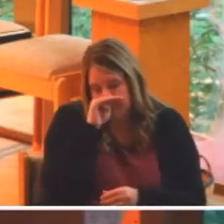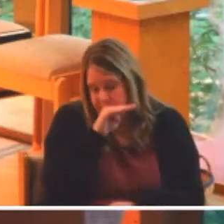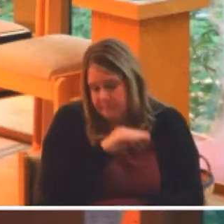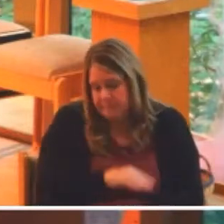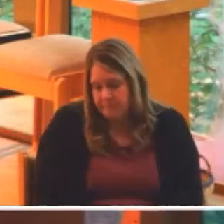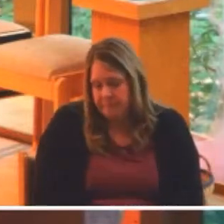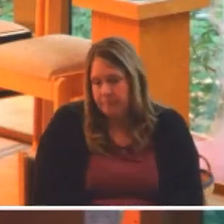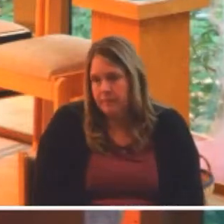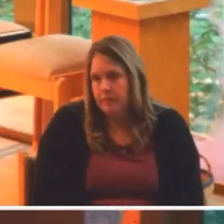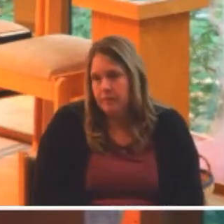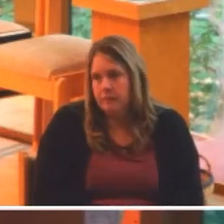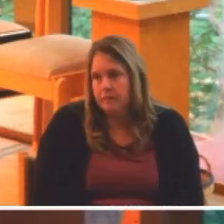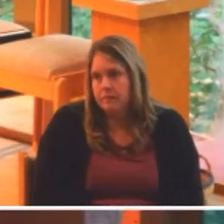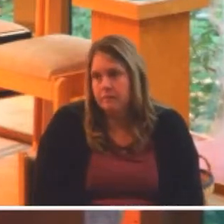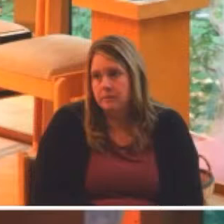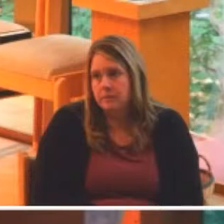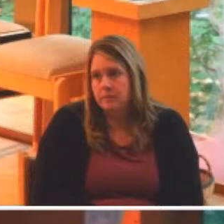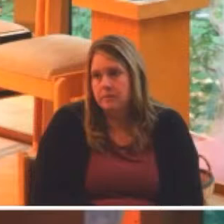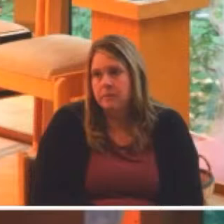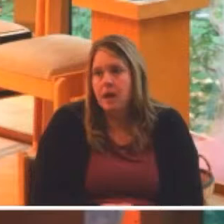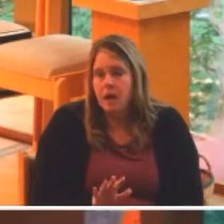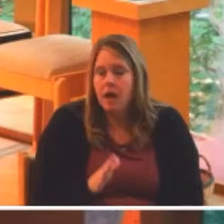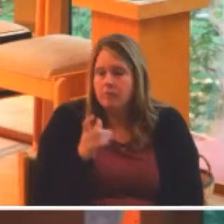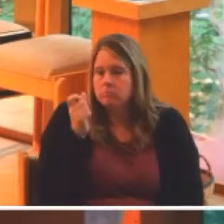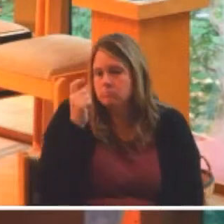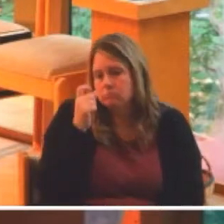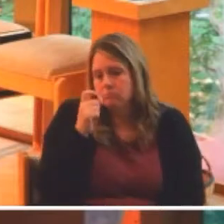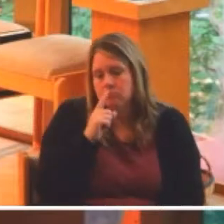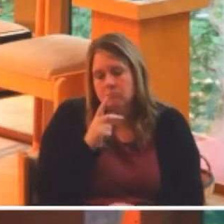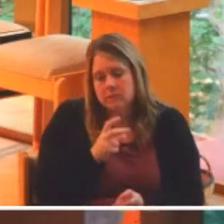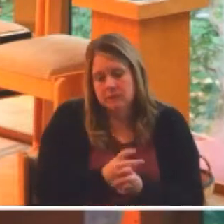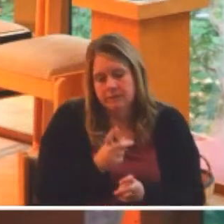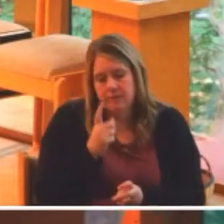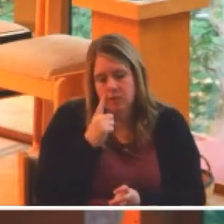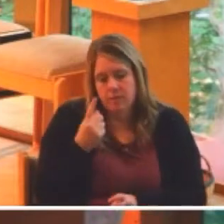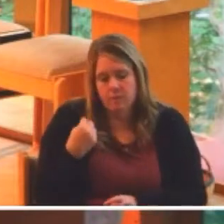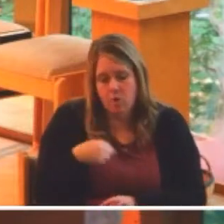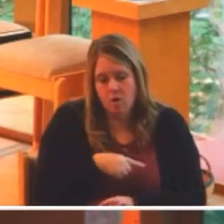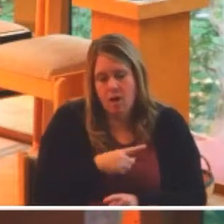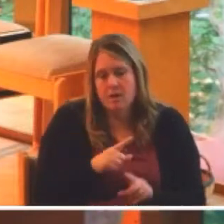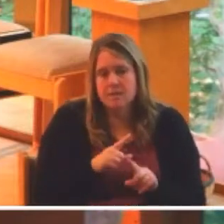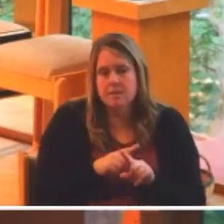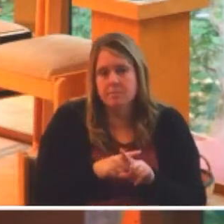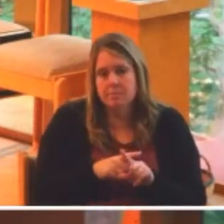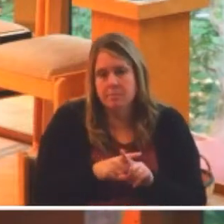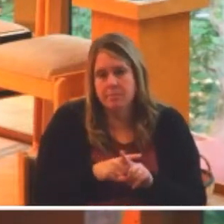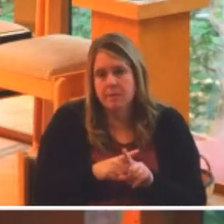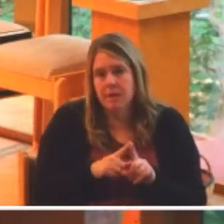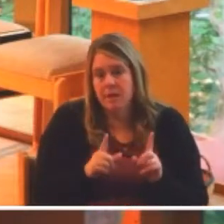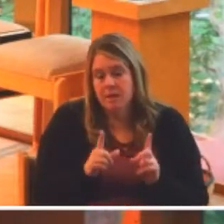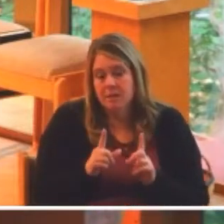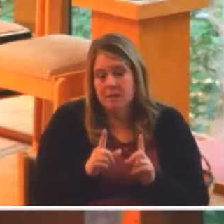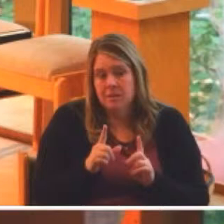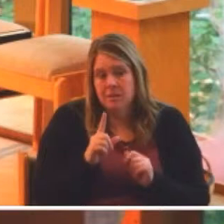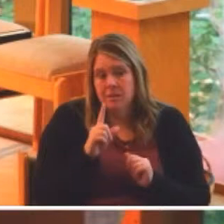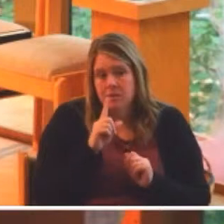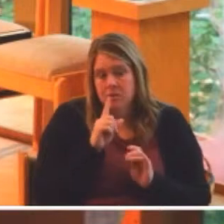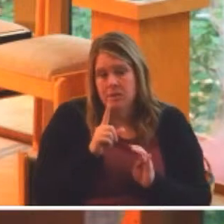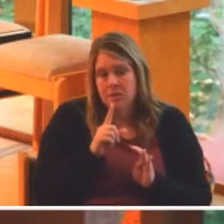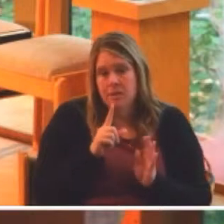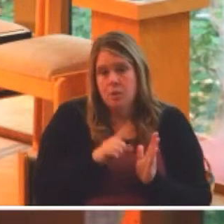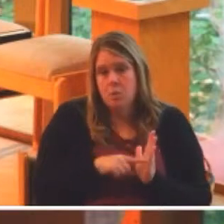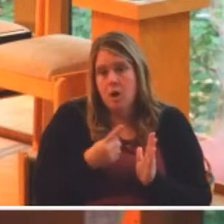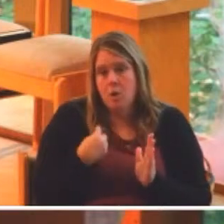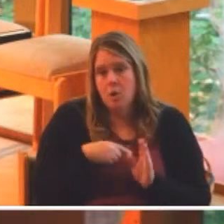I acknowledge that all of this is difficult for us, but I think here's the reality. What we do